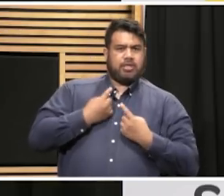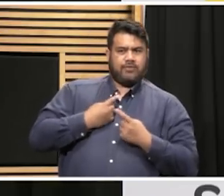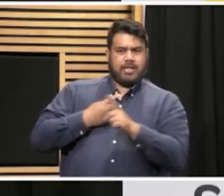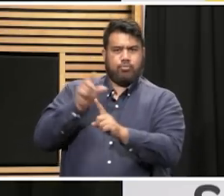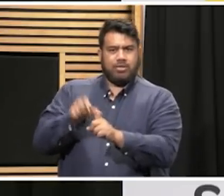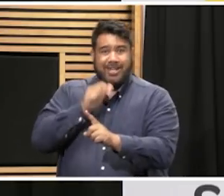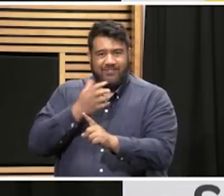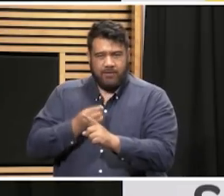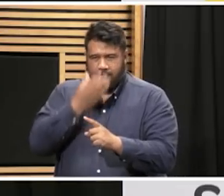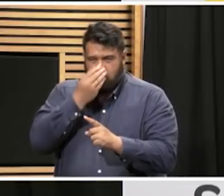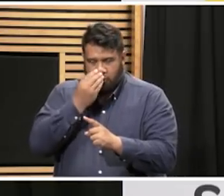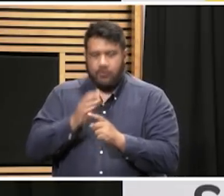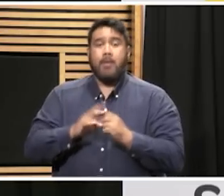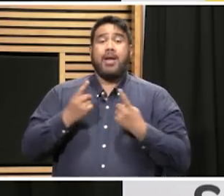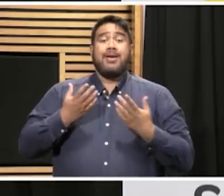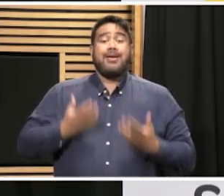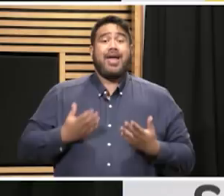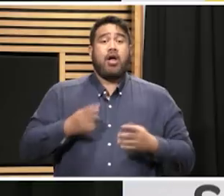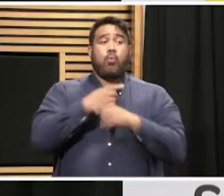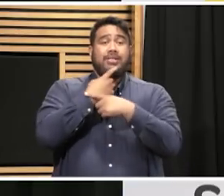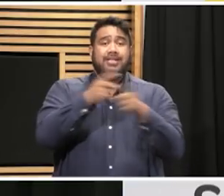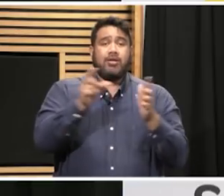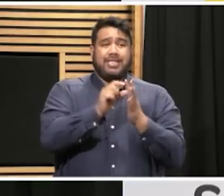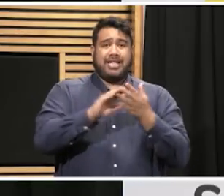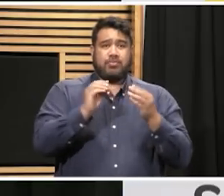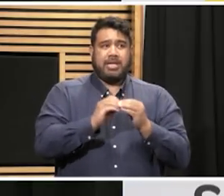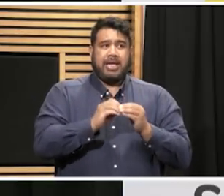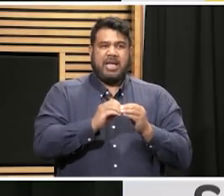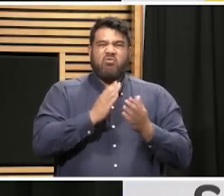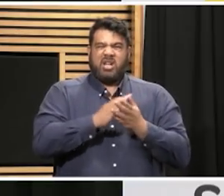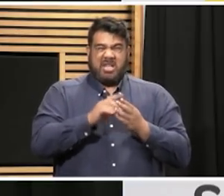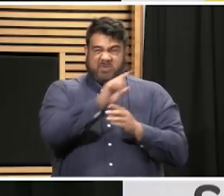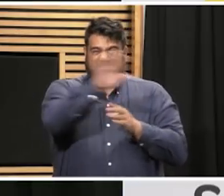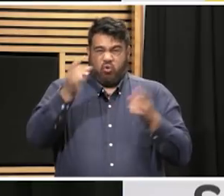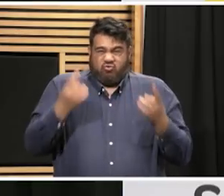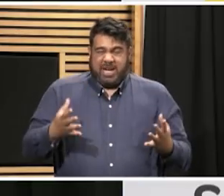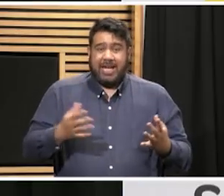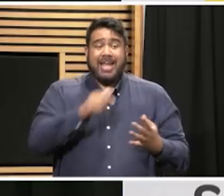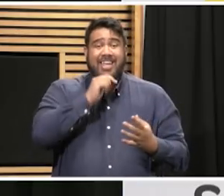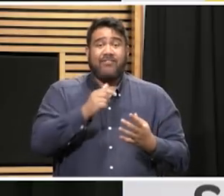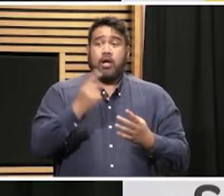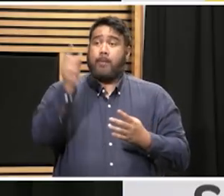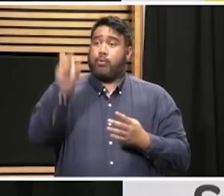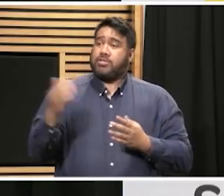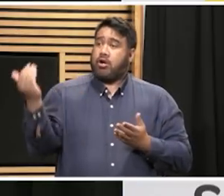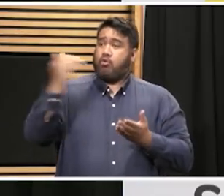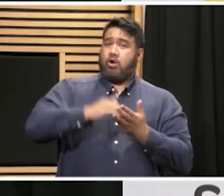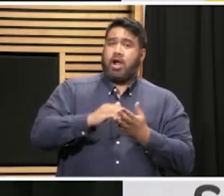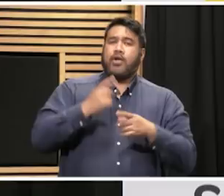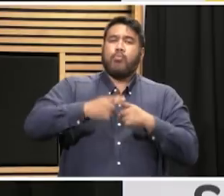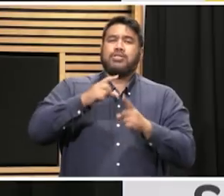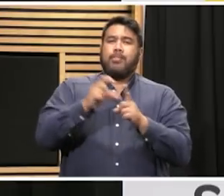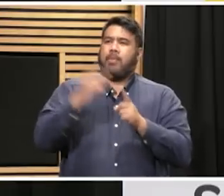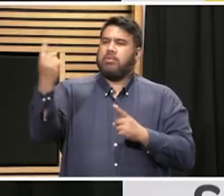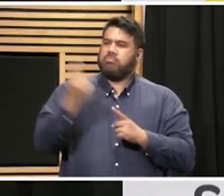Now we have suggested to district health boards and in fact there is a common approach to this as anyone coming into ED who has what we would